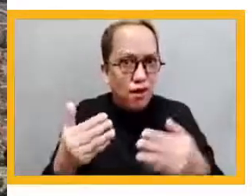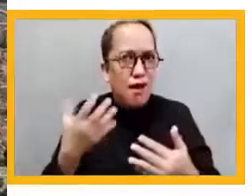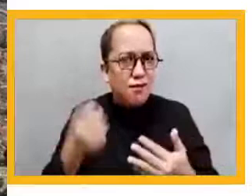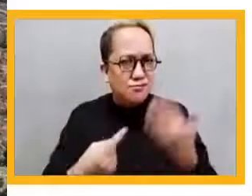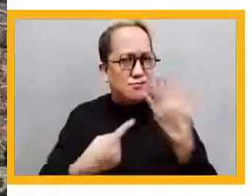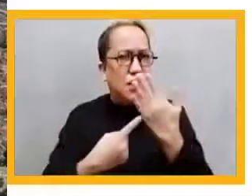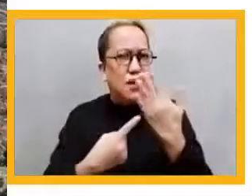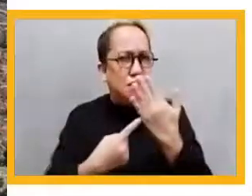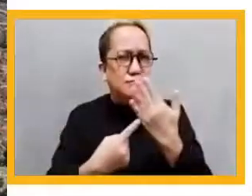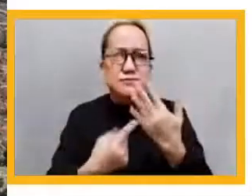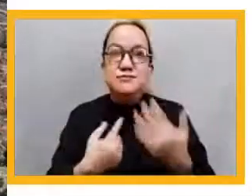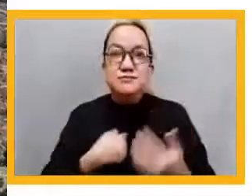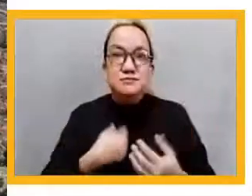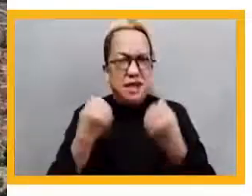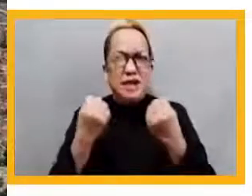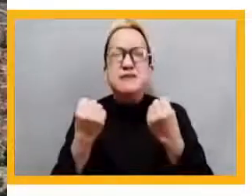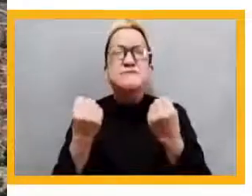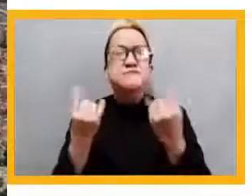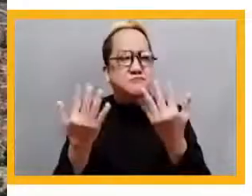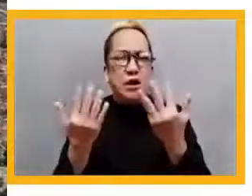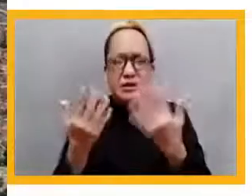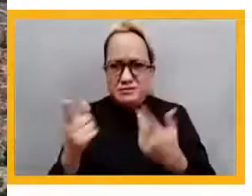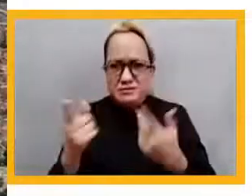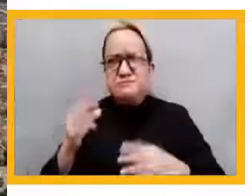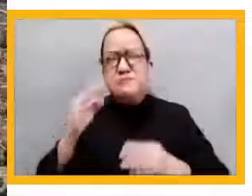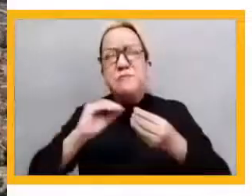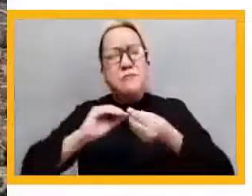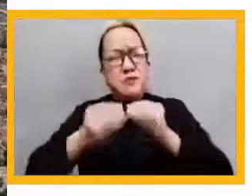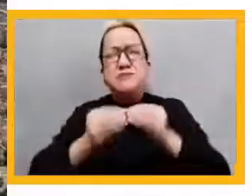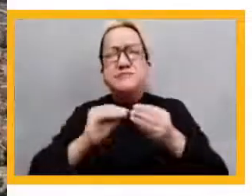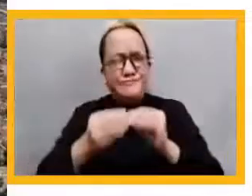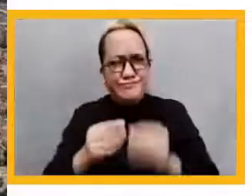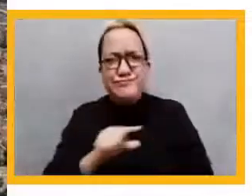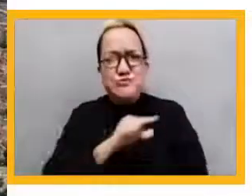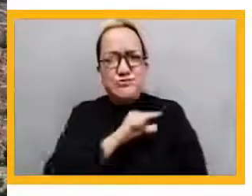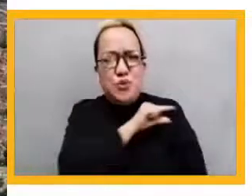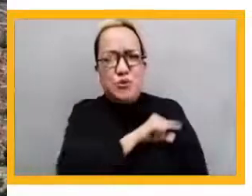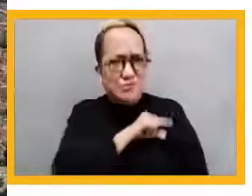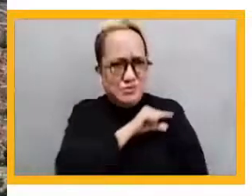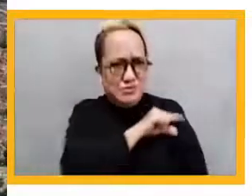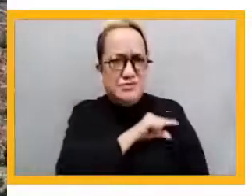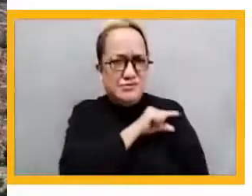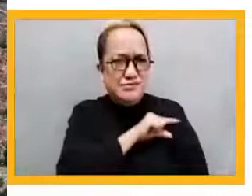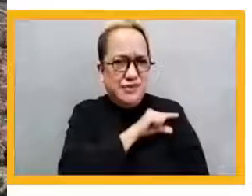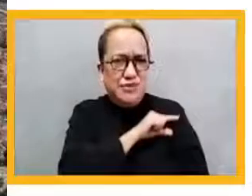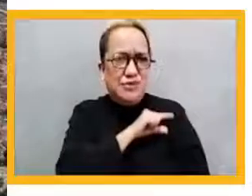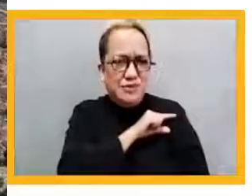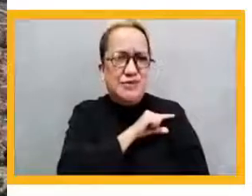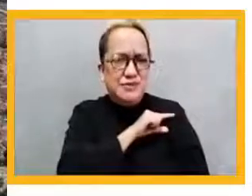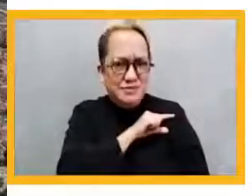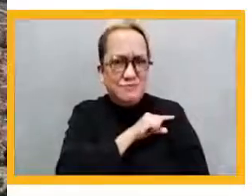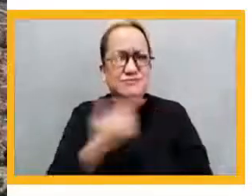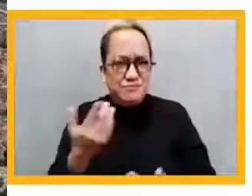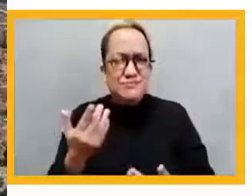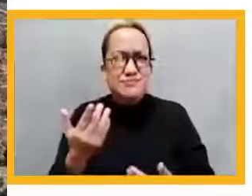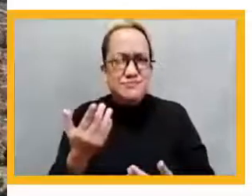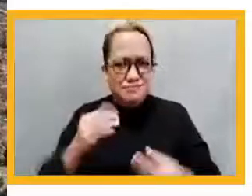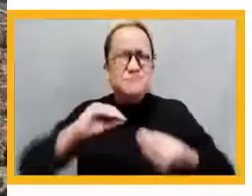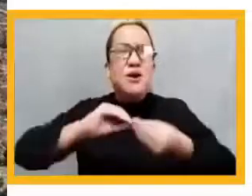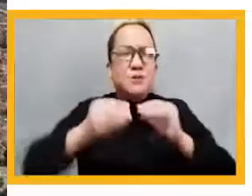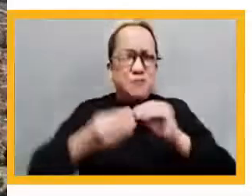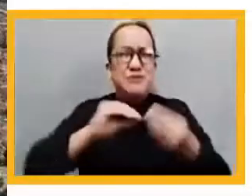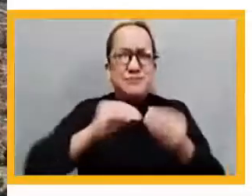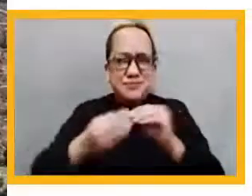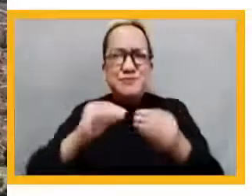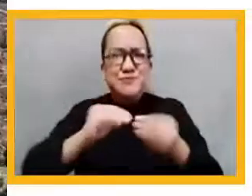So quality is our issue. We still can say in a very sad way, we still have more than 40% of children